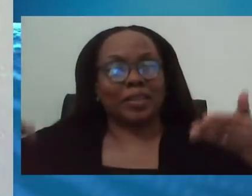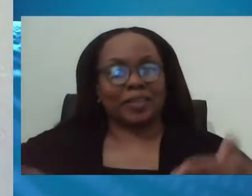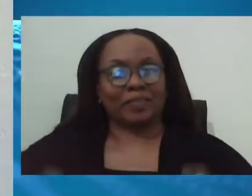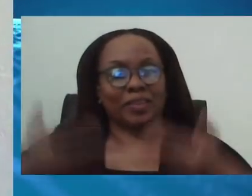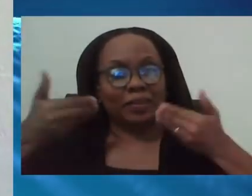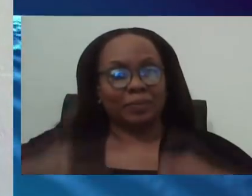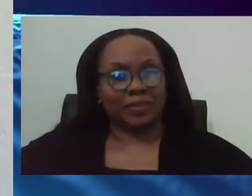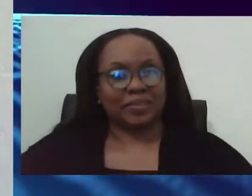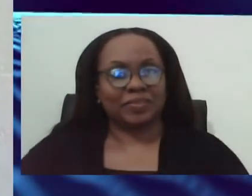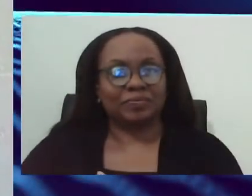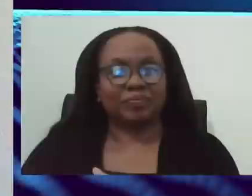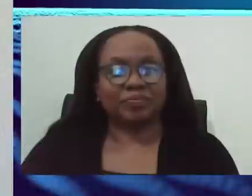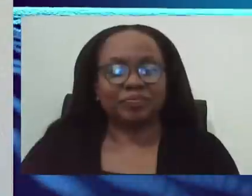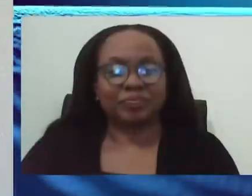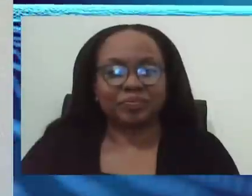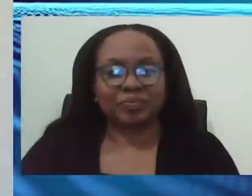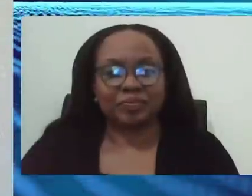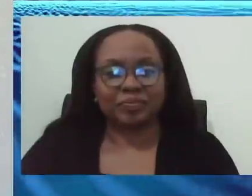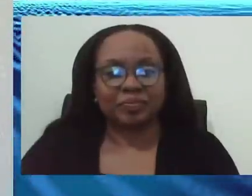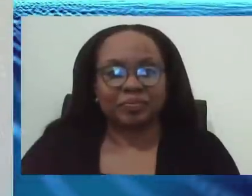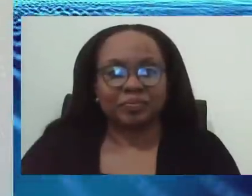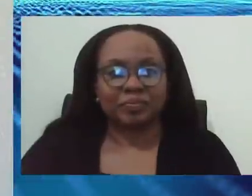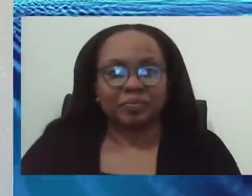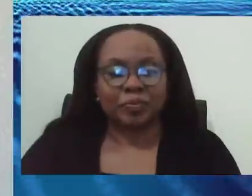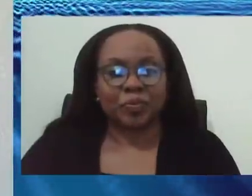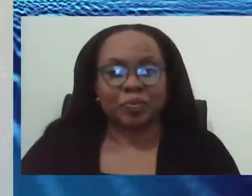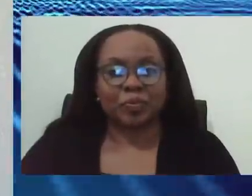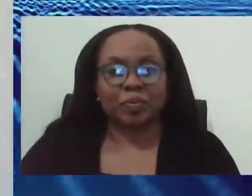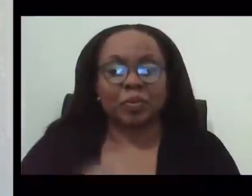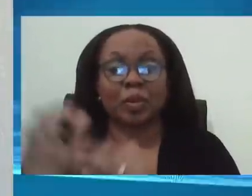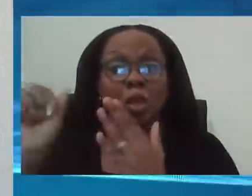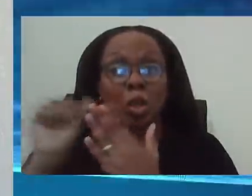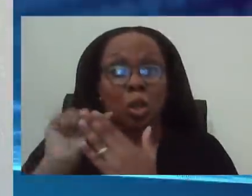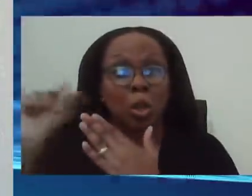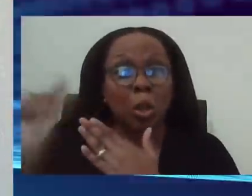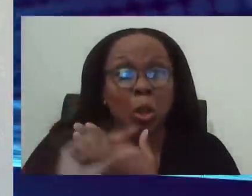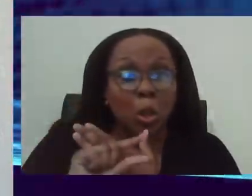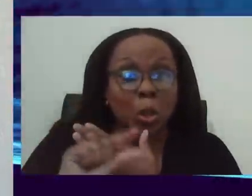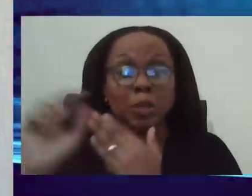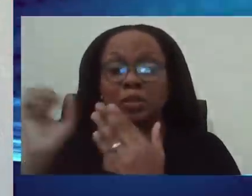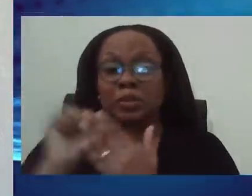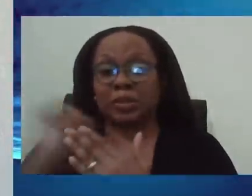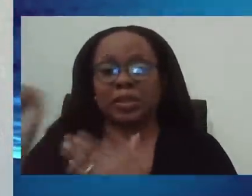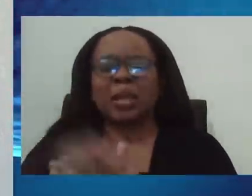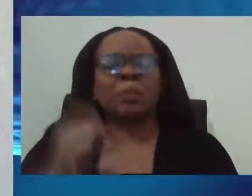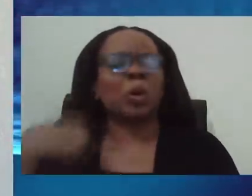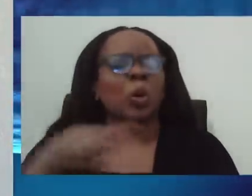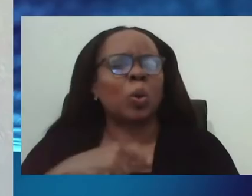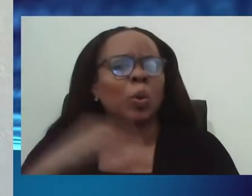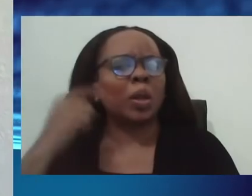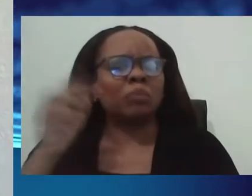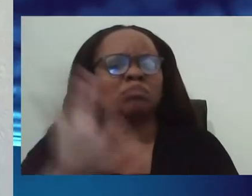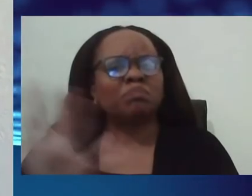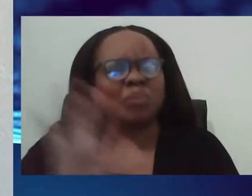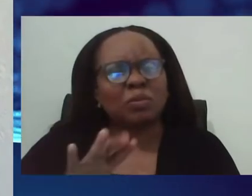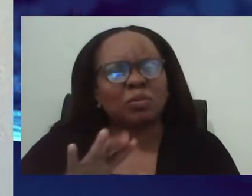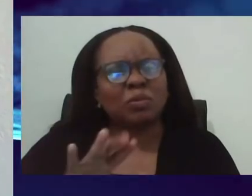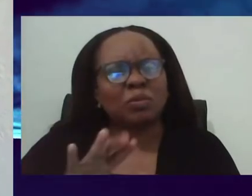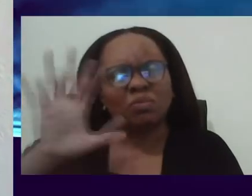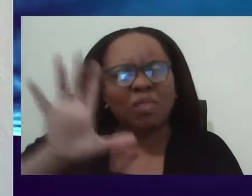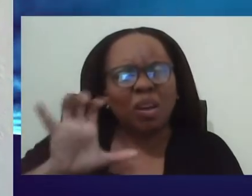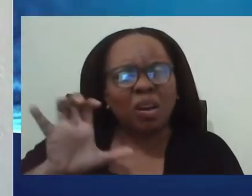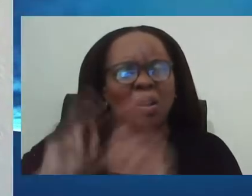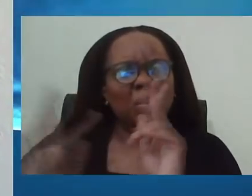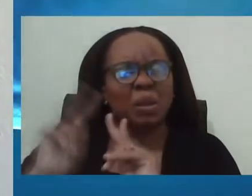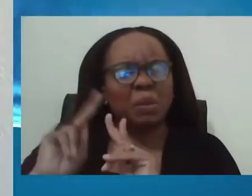As you say, in August, September, we would have estimated 500 cases per day as